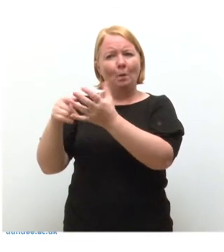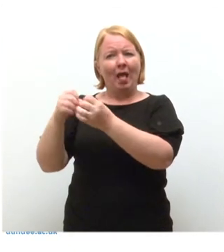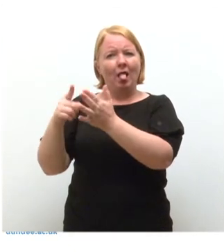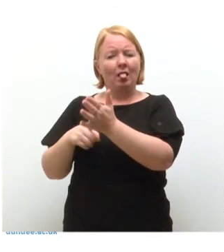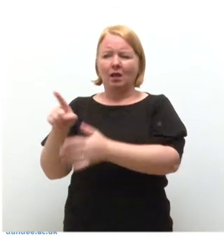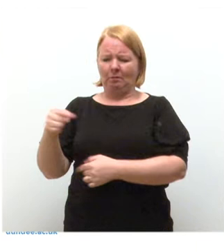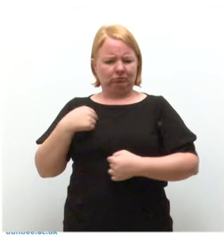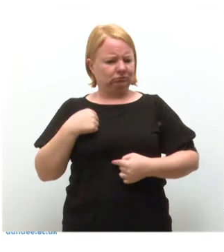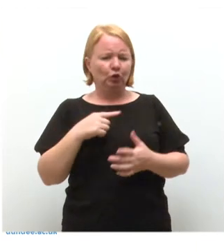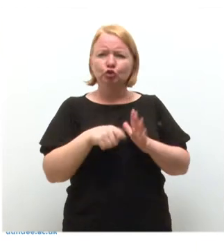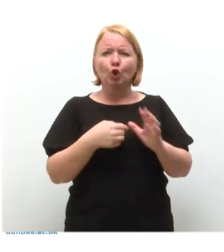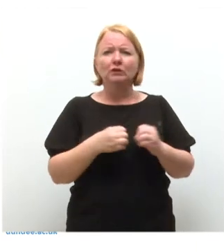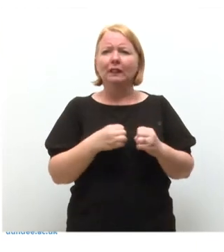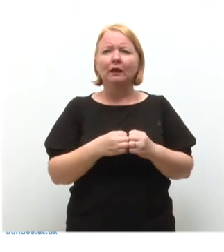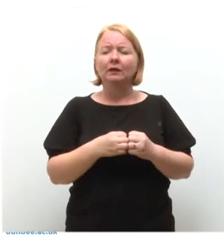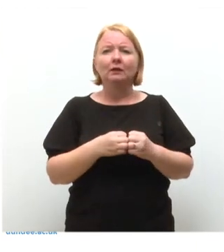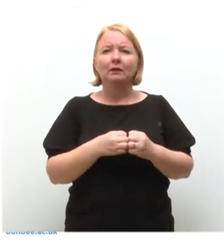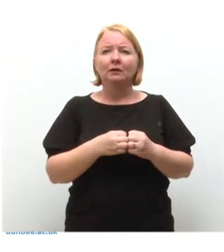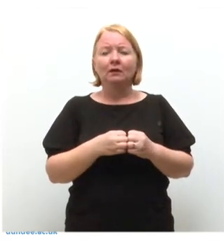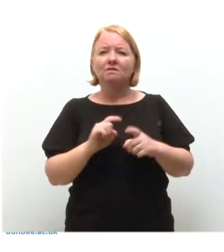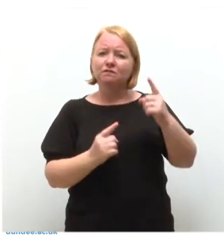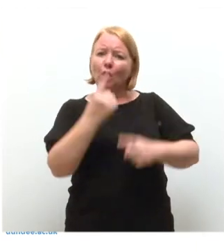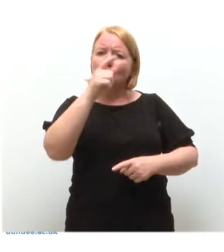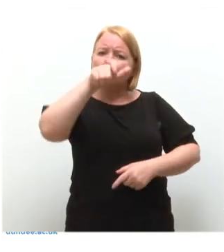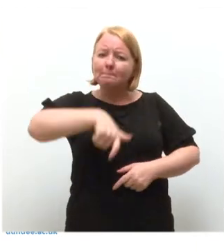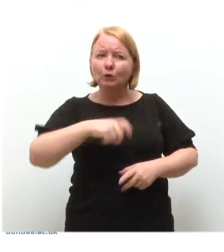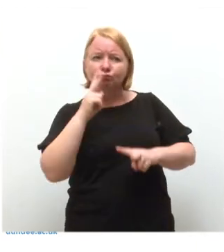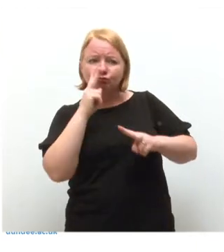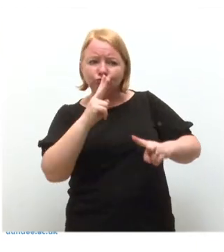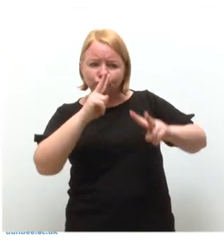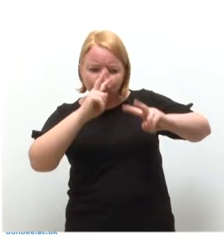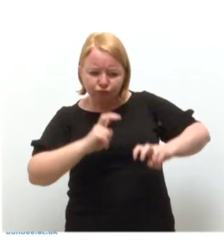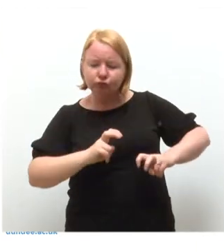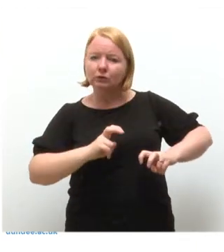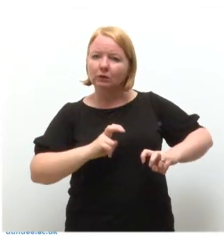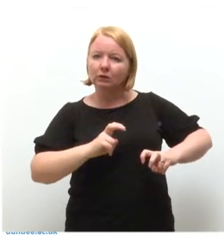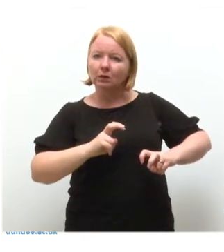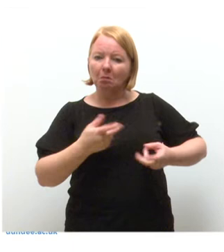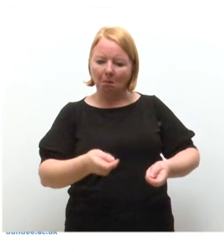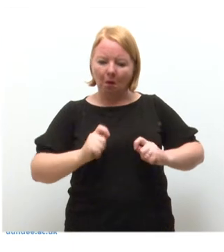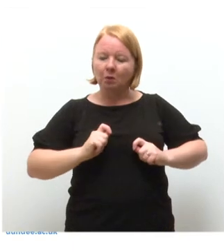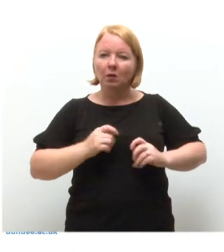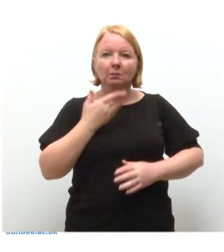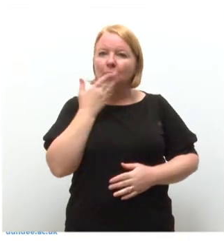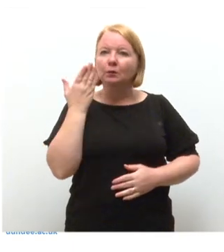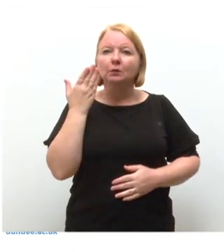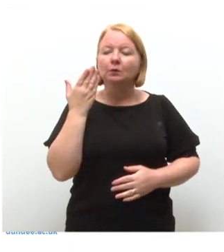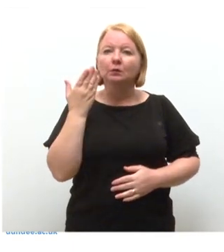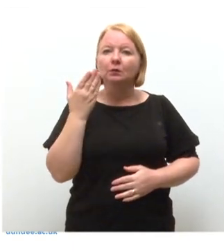No matter that Jocelyn had been the first to observe and analyze the pulsars, and to realize their significance.